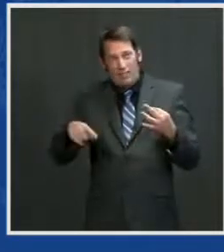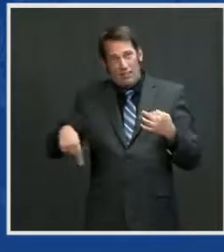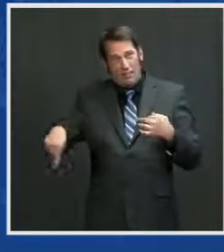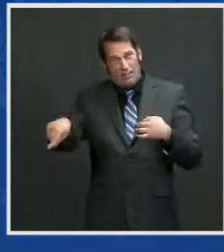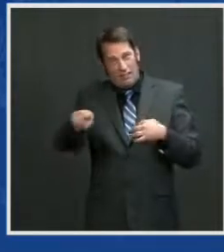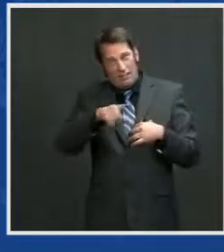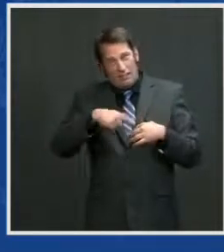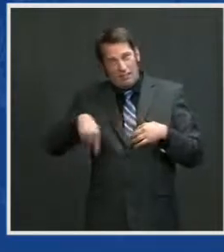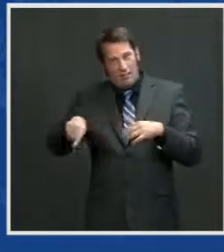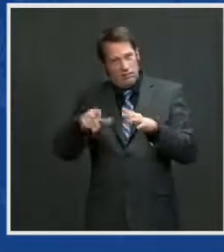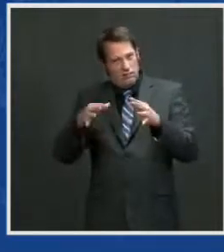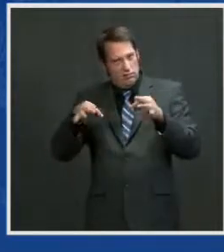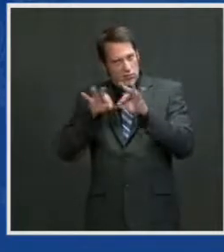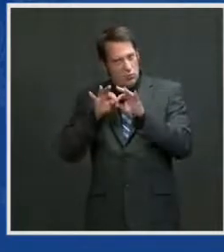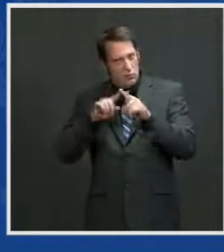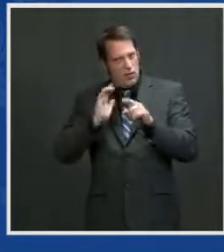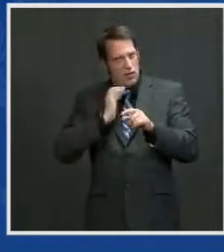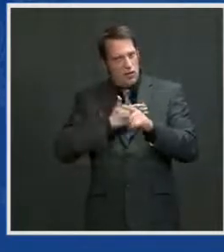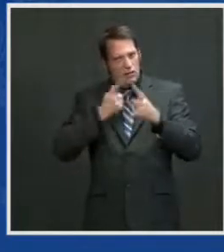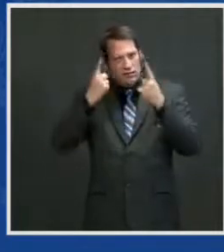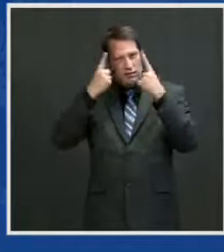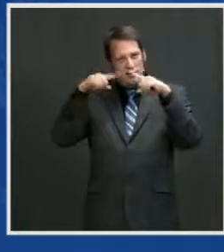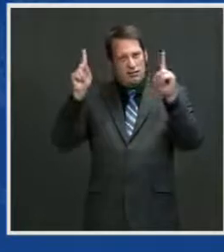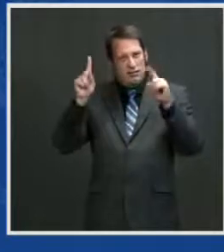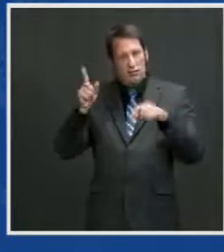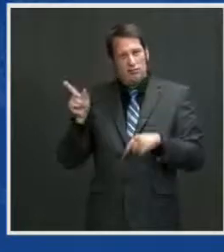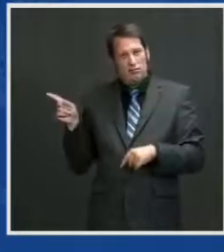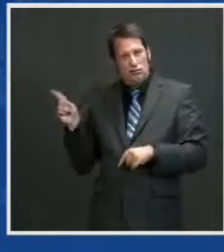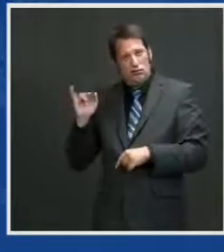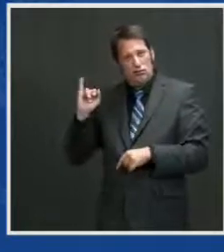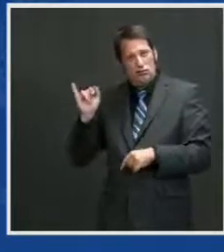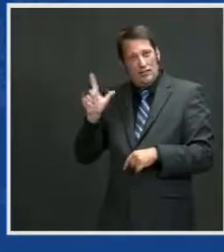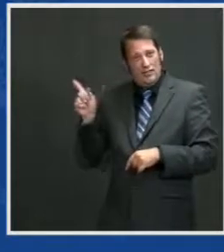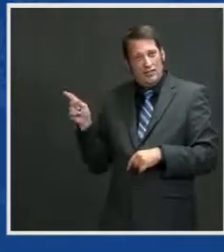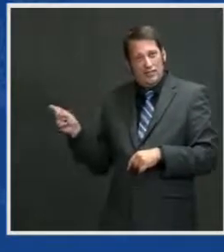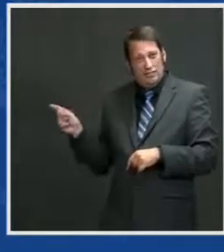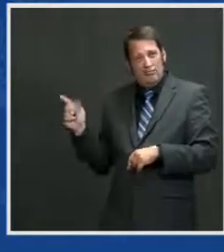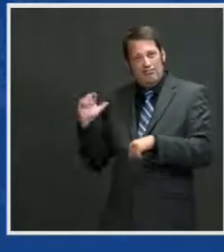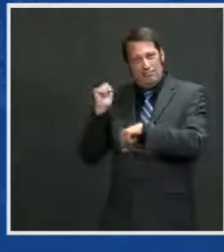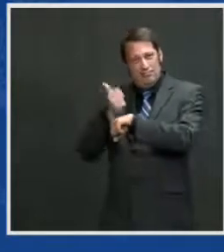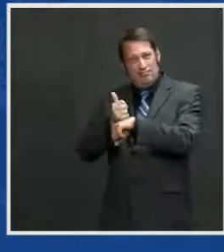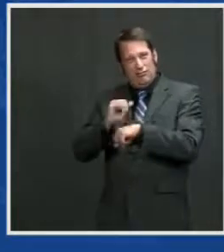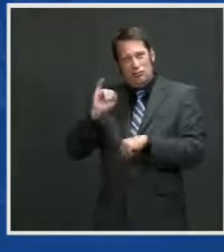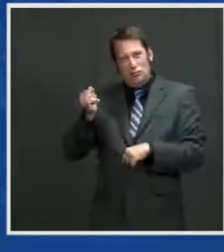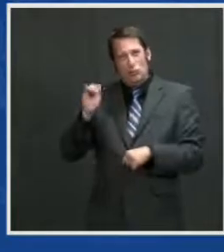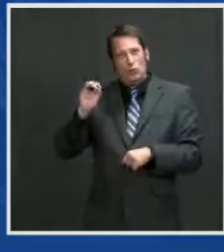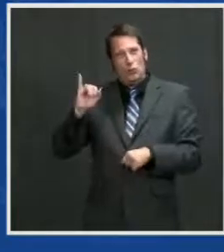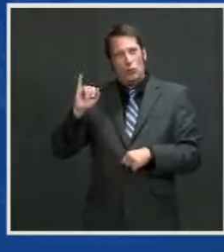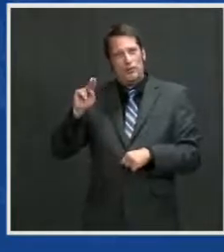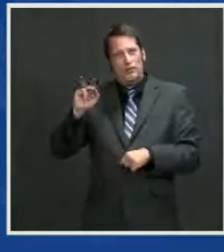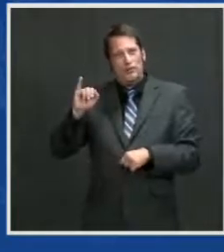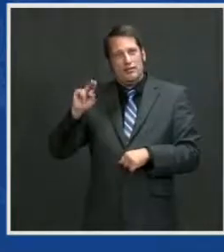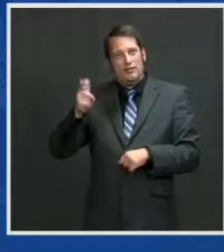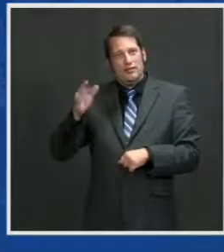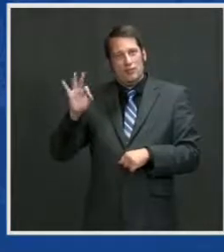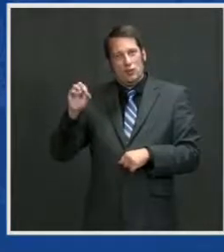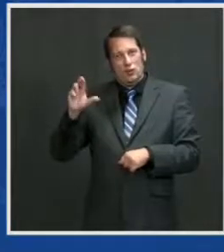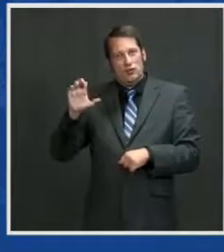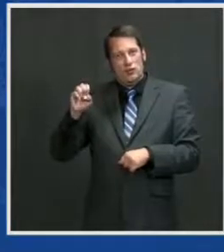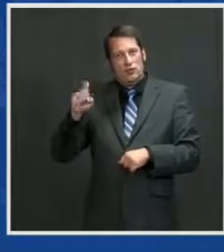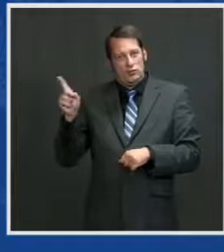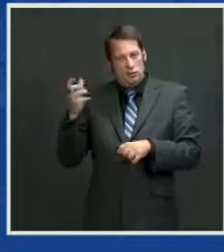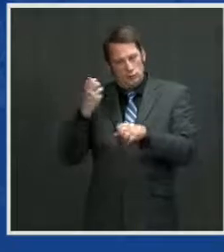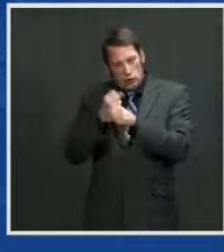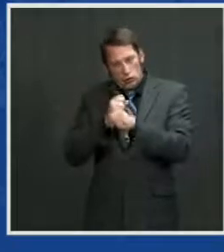Jill relaunched Joining Forces to make sure we're doing everything we can to support our military